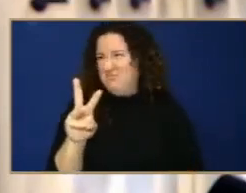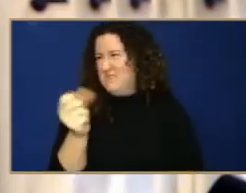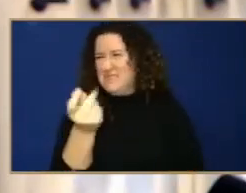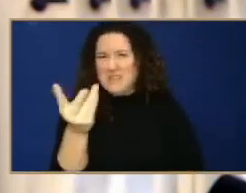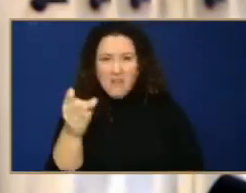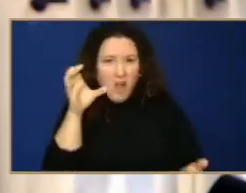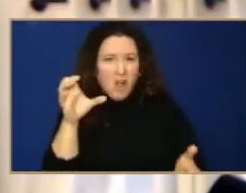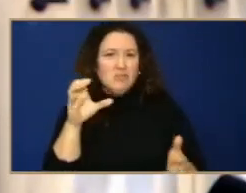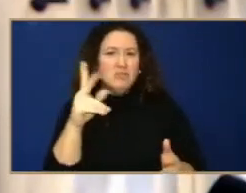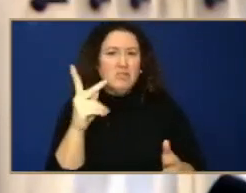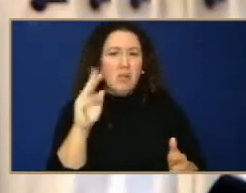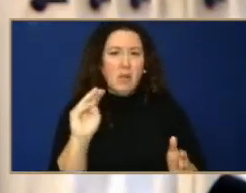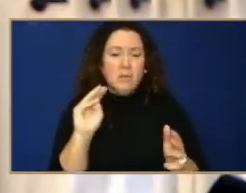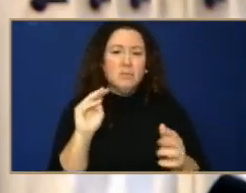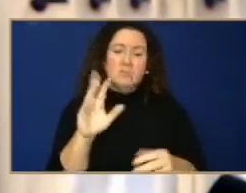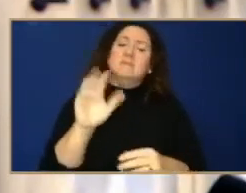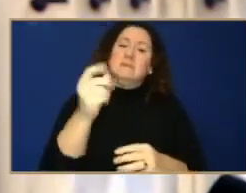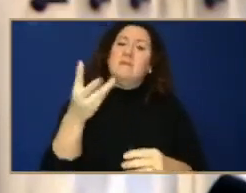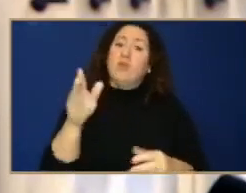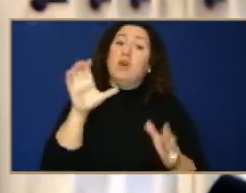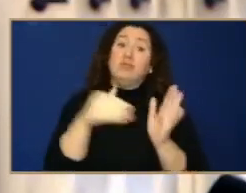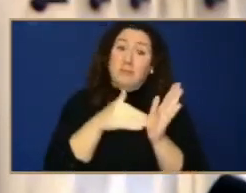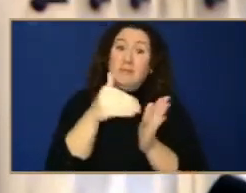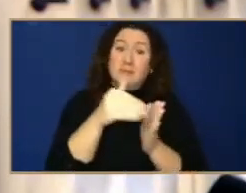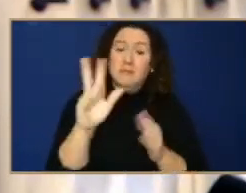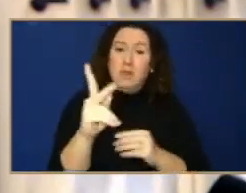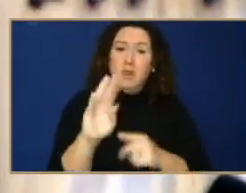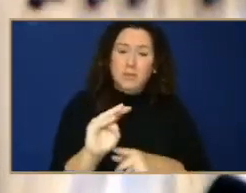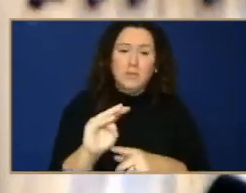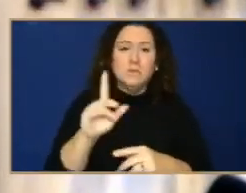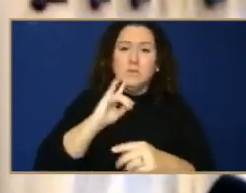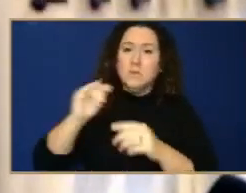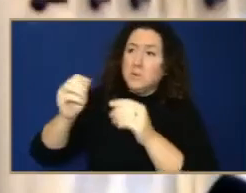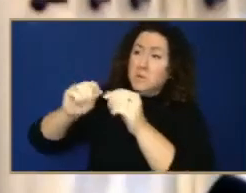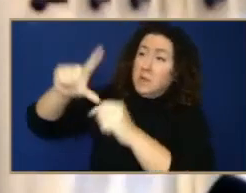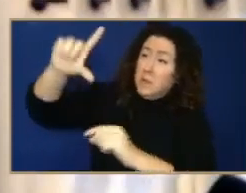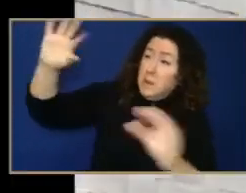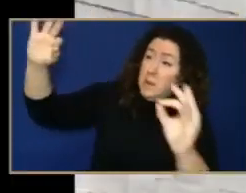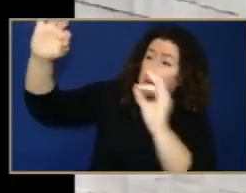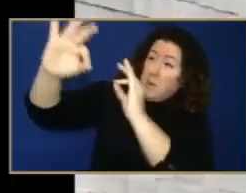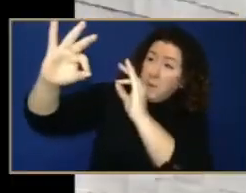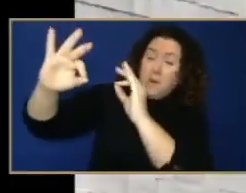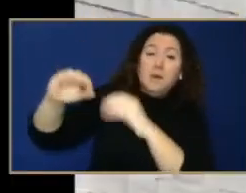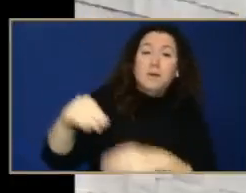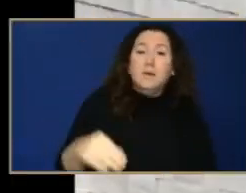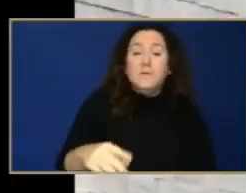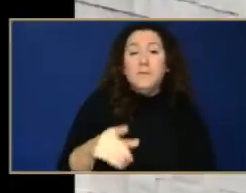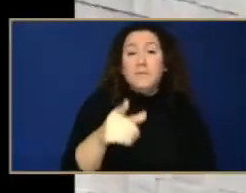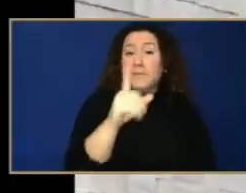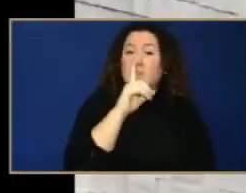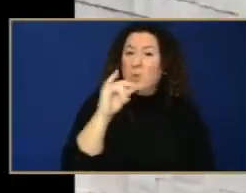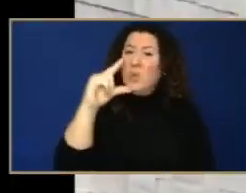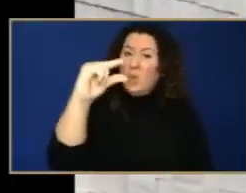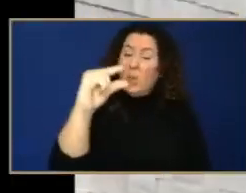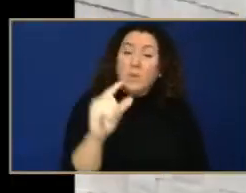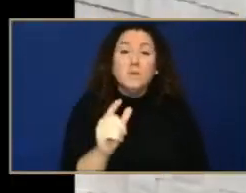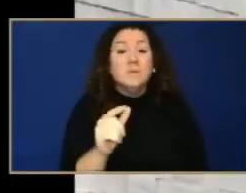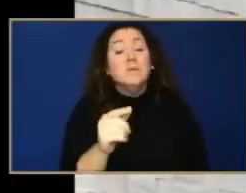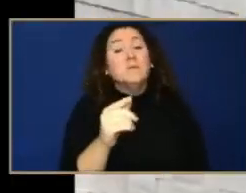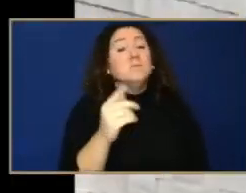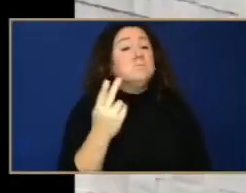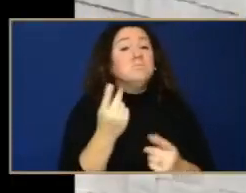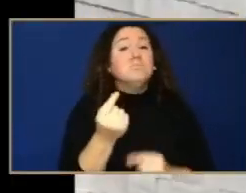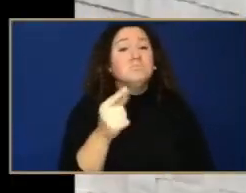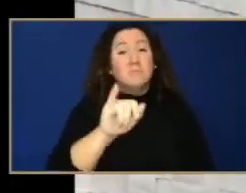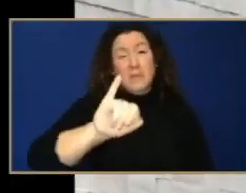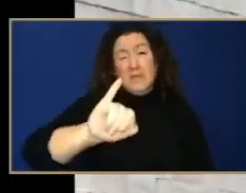points very close in the sky. And it's about a tenth of a degree apart. In fact, they're so close that if you take your pinky and you extend it at your at arm's length, you'll